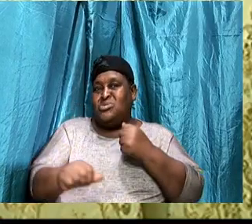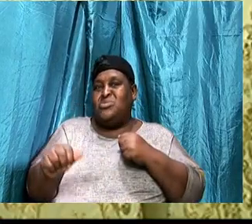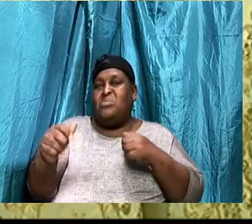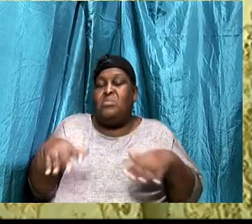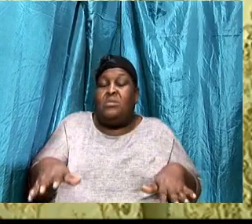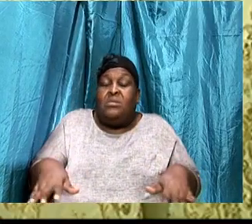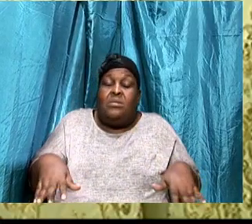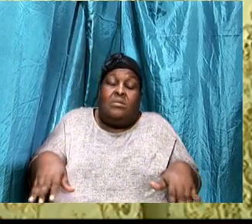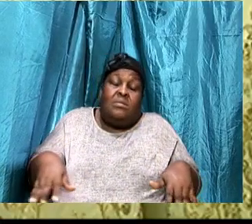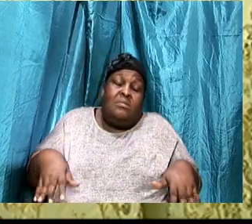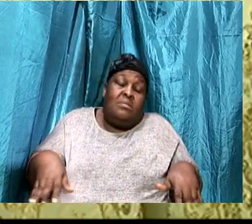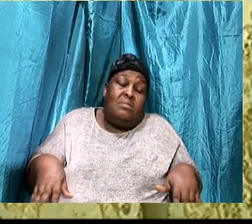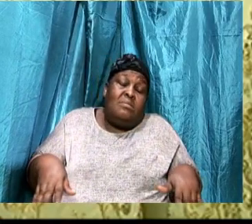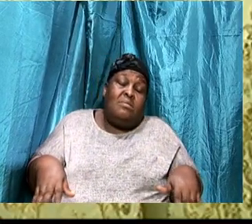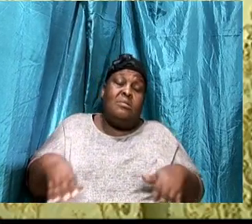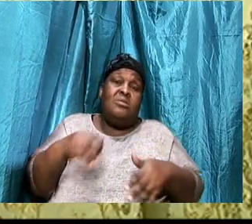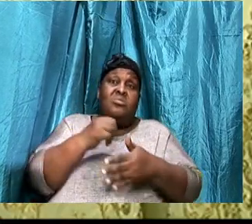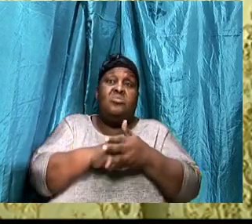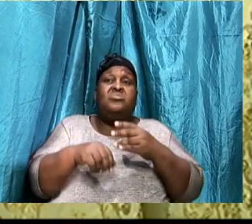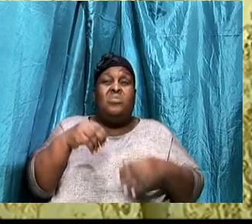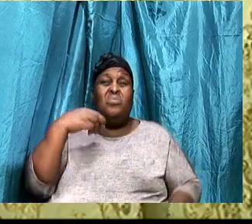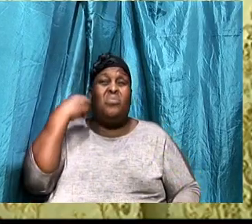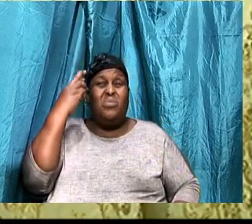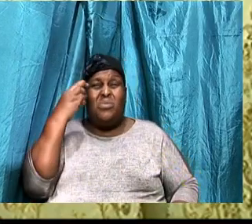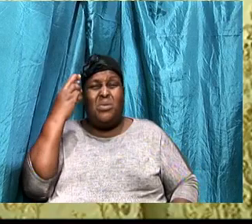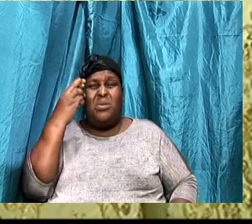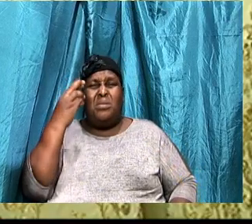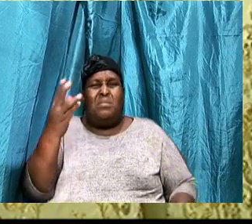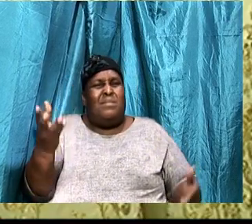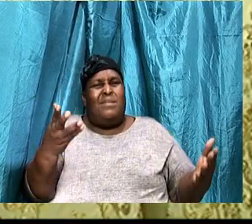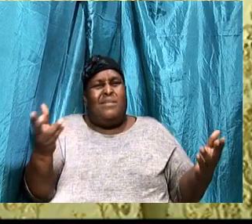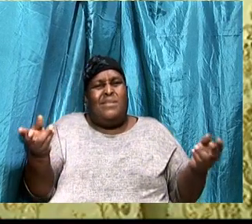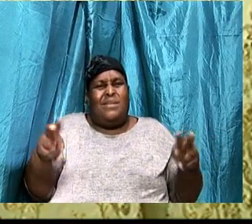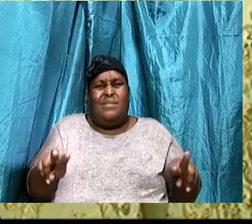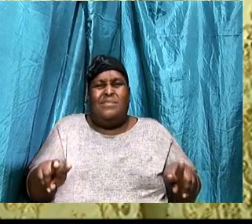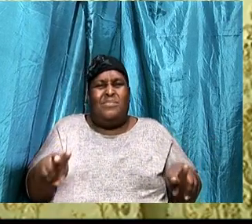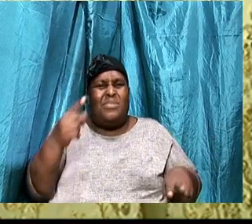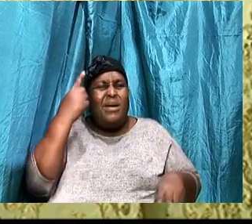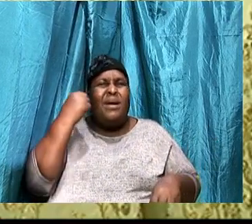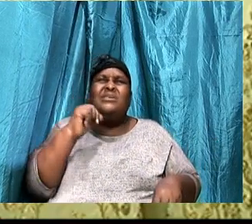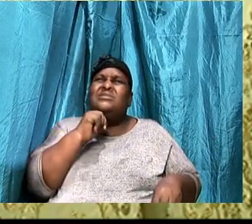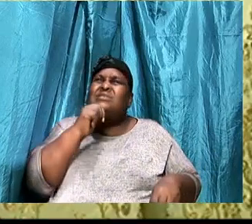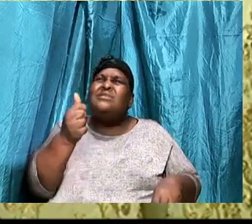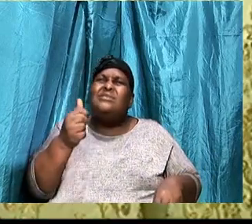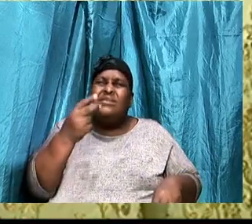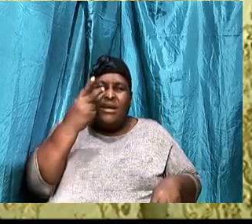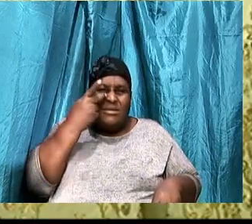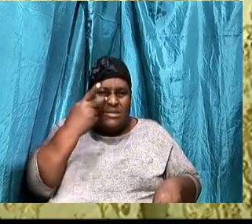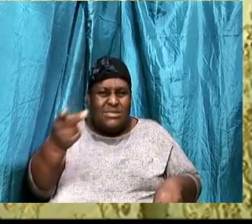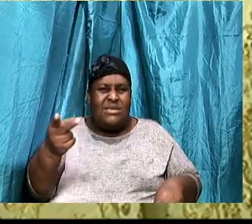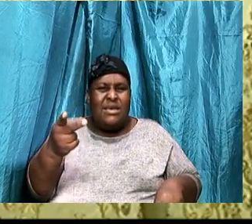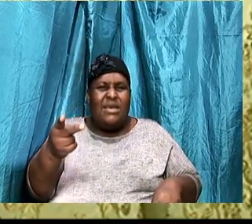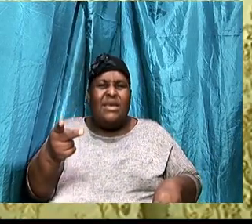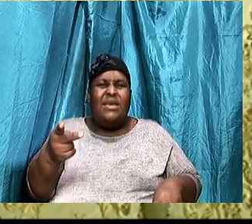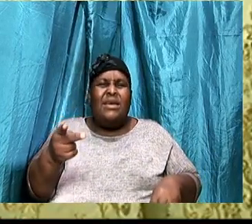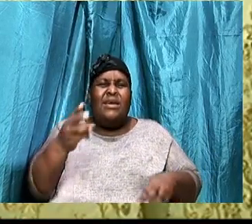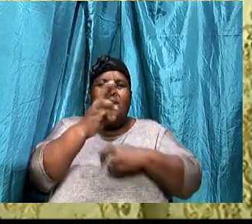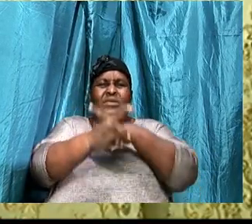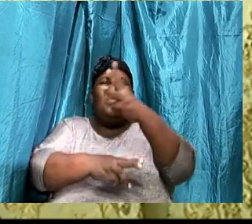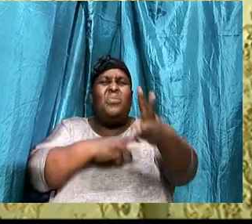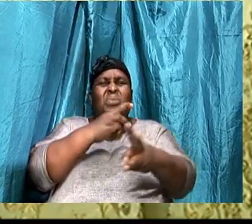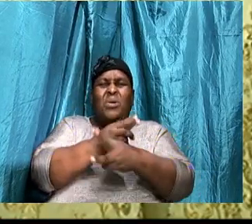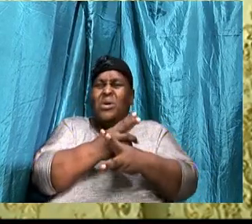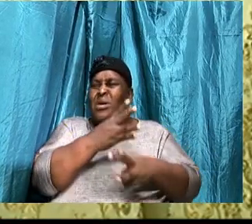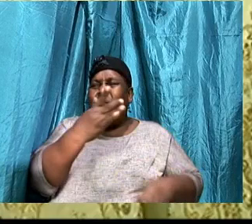trembling, Some are wondering, What is happening, Because, They have not seen, The material things, They don't see, The